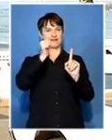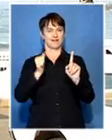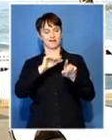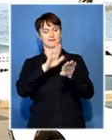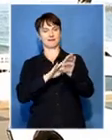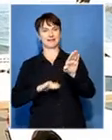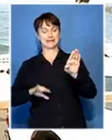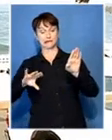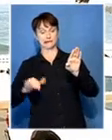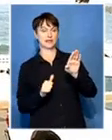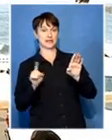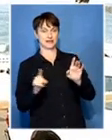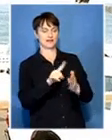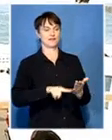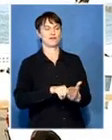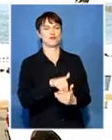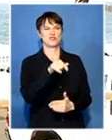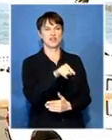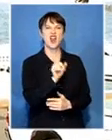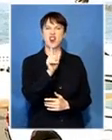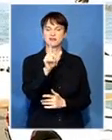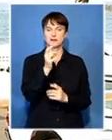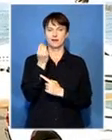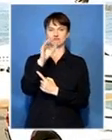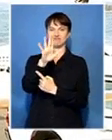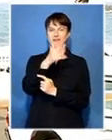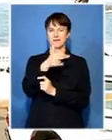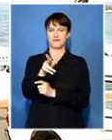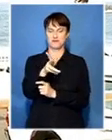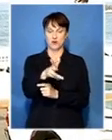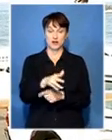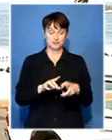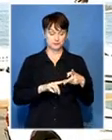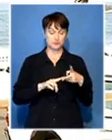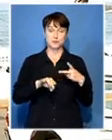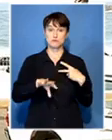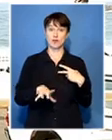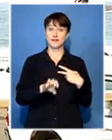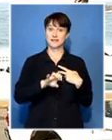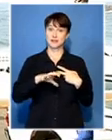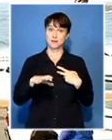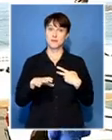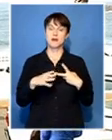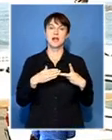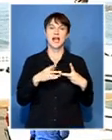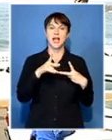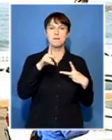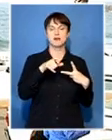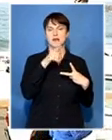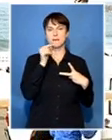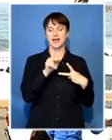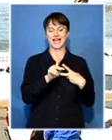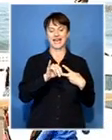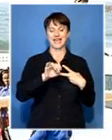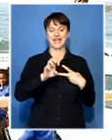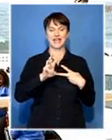time we're going to bring you those pictures a little later on but also the premier of our province as well Mamunokolo Kivit she